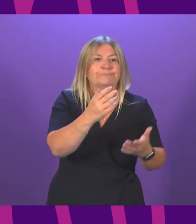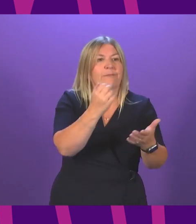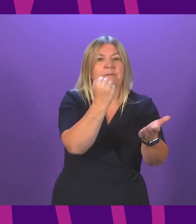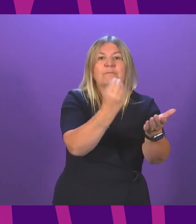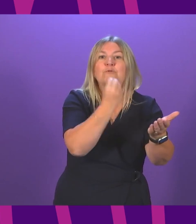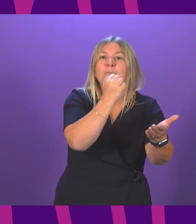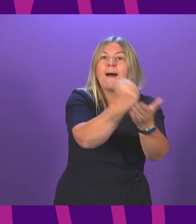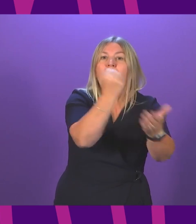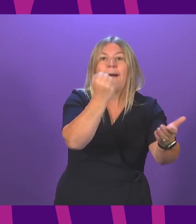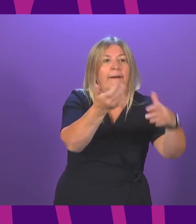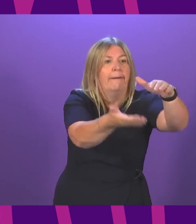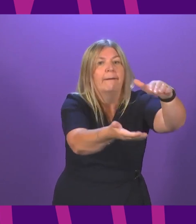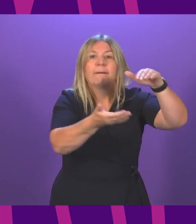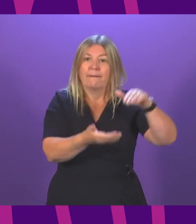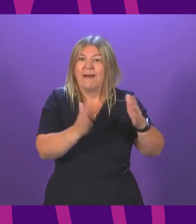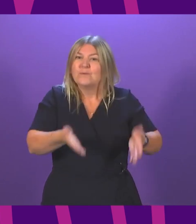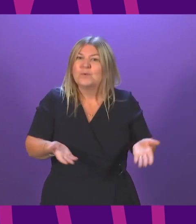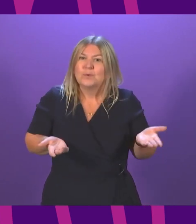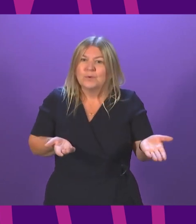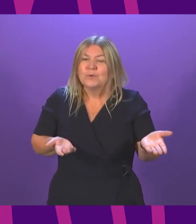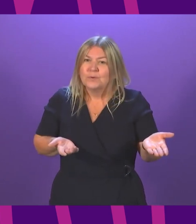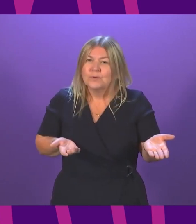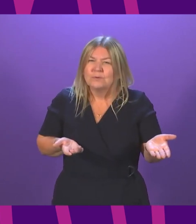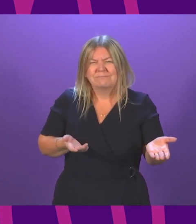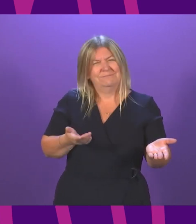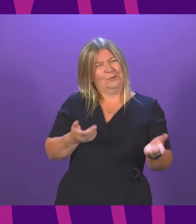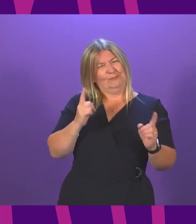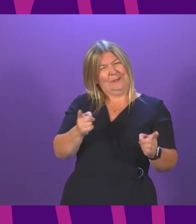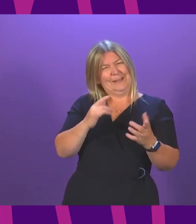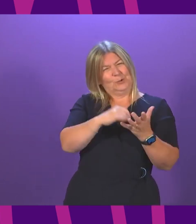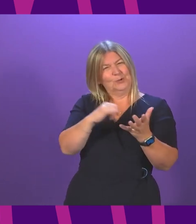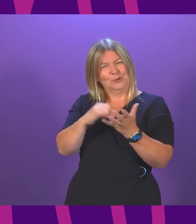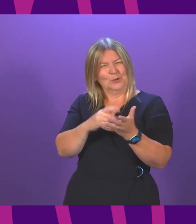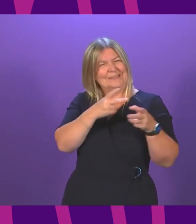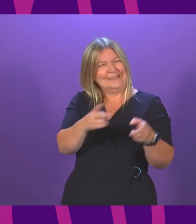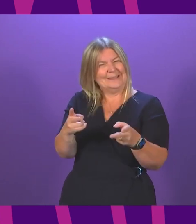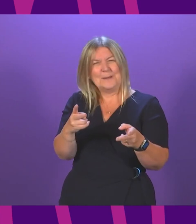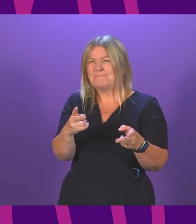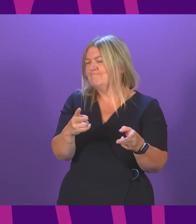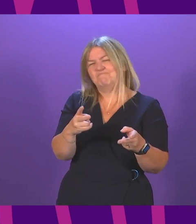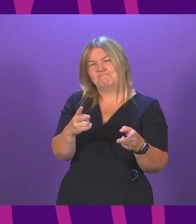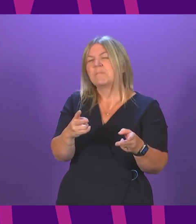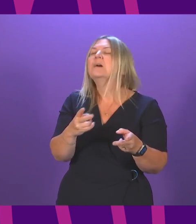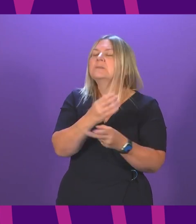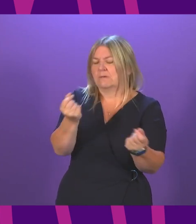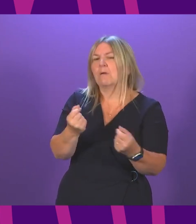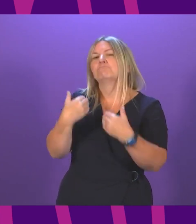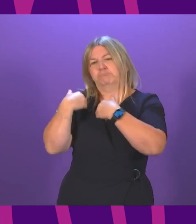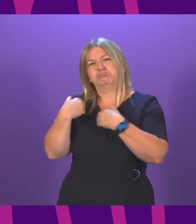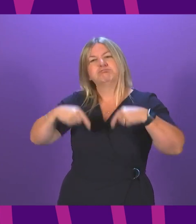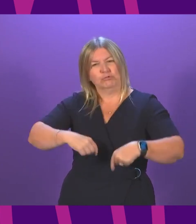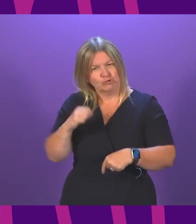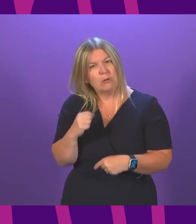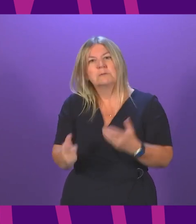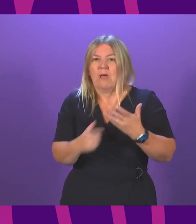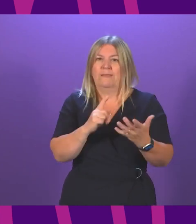limitation of our hybrid only part devolved social security system where the benefit of the likes of the Scottish child payment will